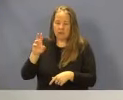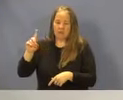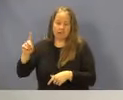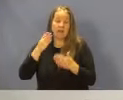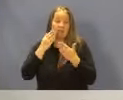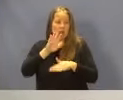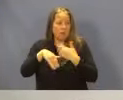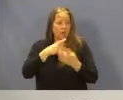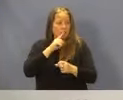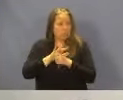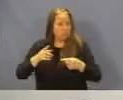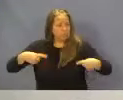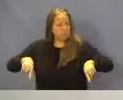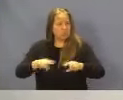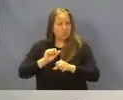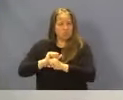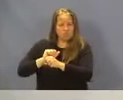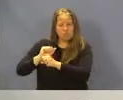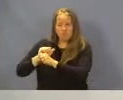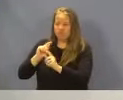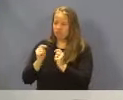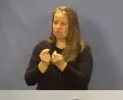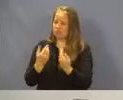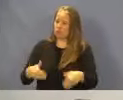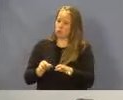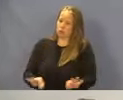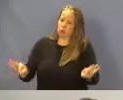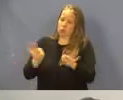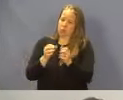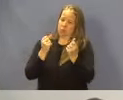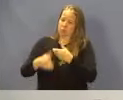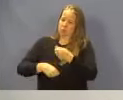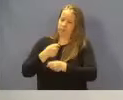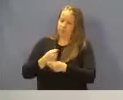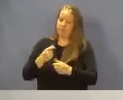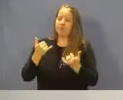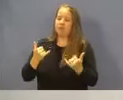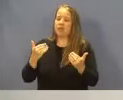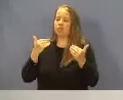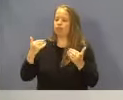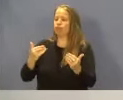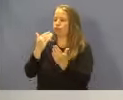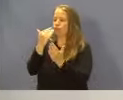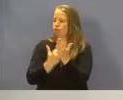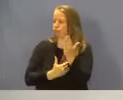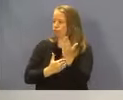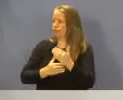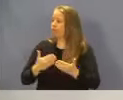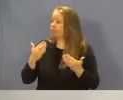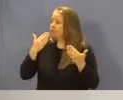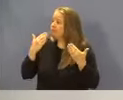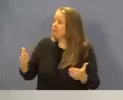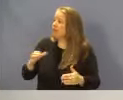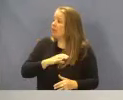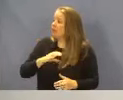everyone's commitment to the team, especially those big milestones, and with that, Mr. Chairman, we'll on to the full agenda. Thank you,